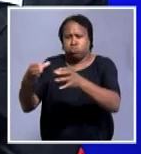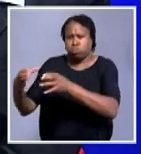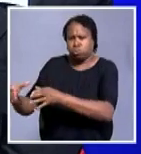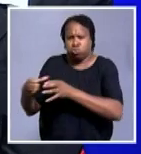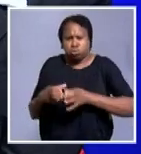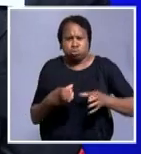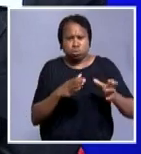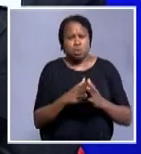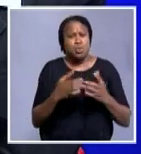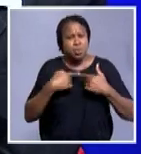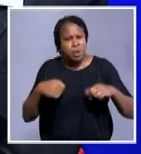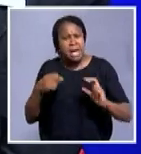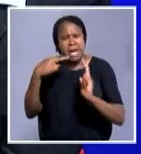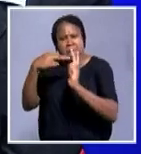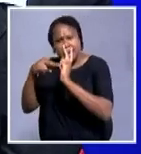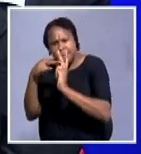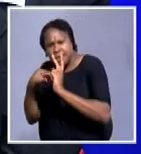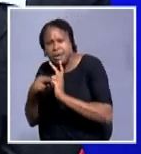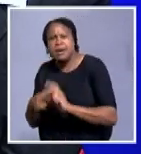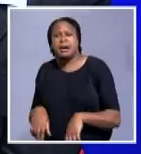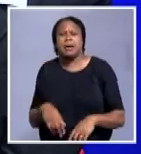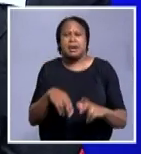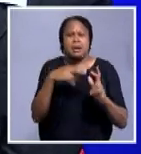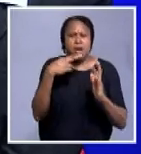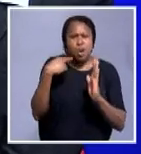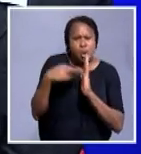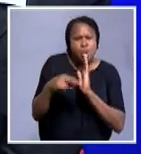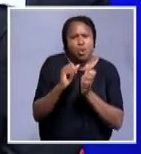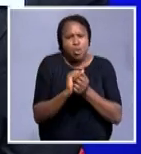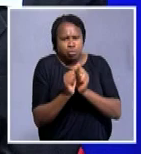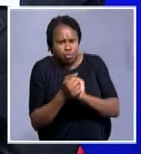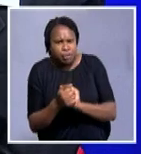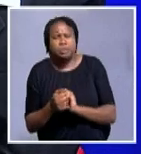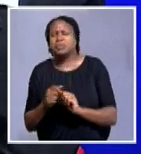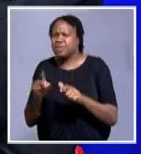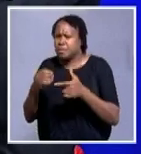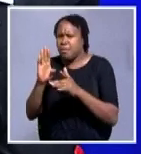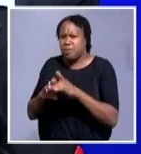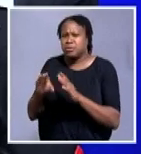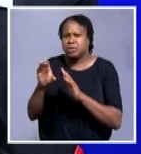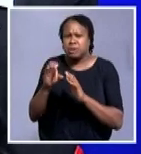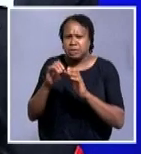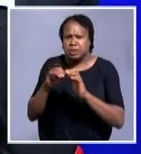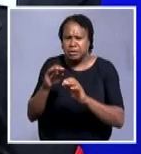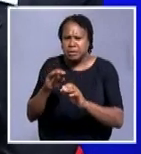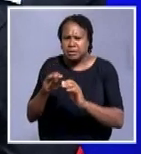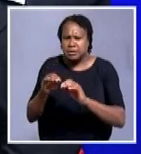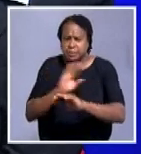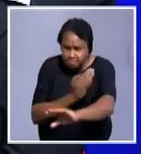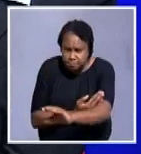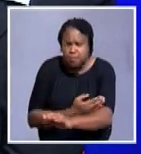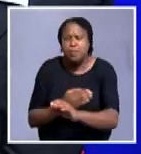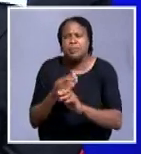lawyers and as the Law Reform and Development Commission, of course, the issues around the constitutional implications of all the issues that will be discussed,